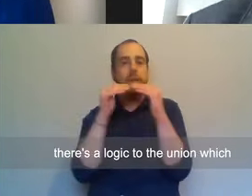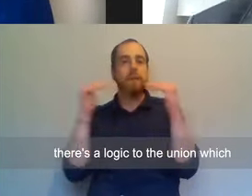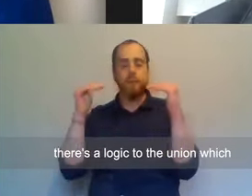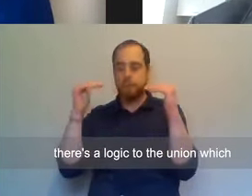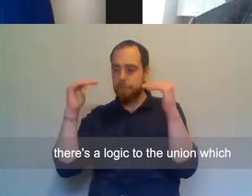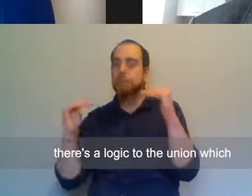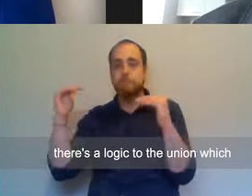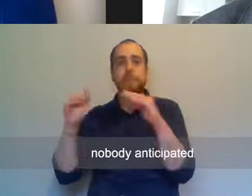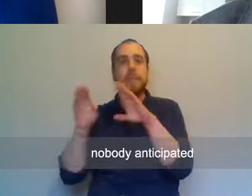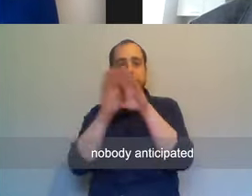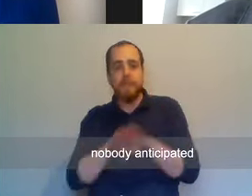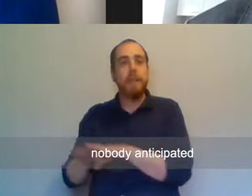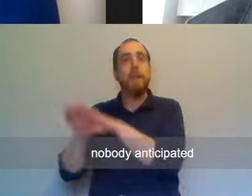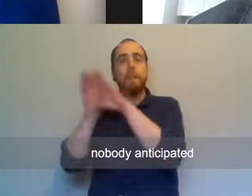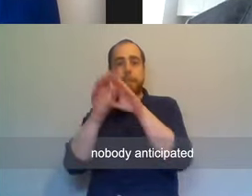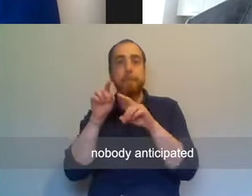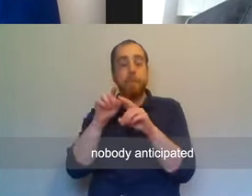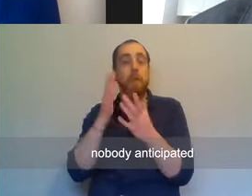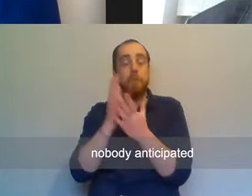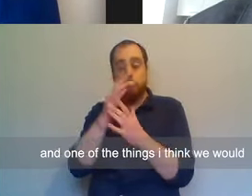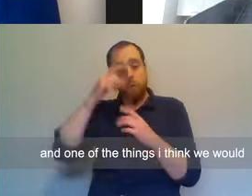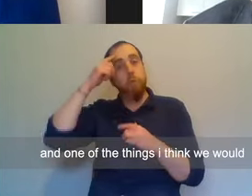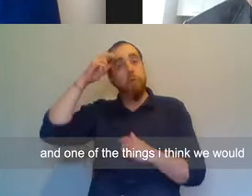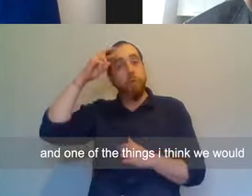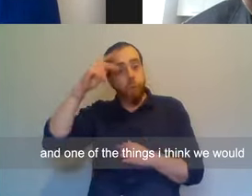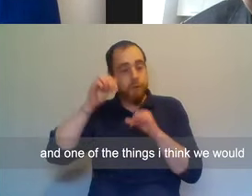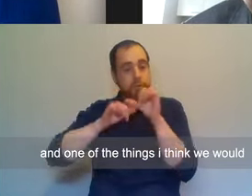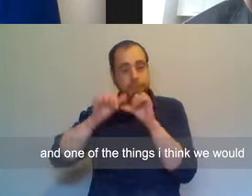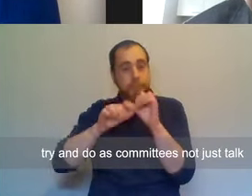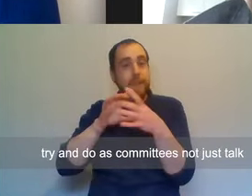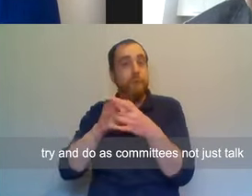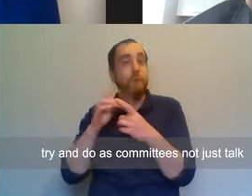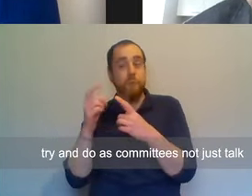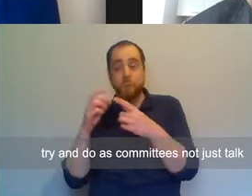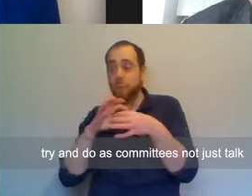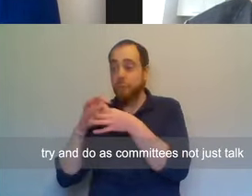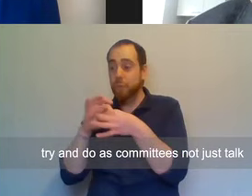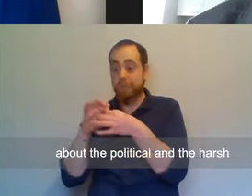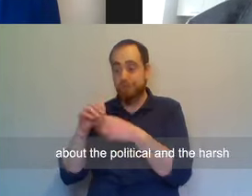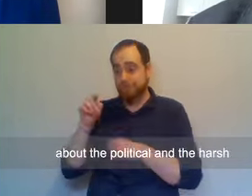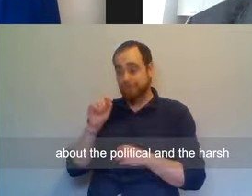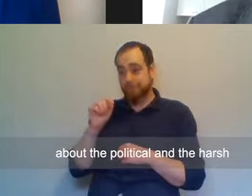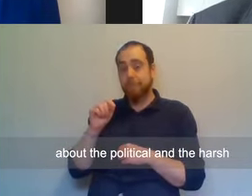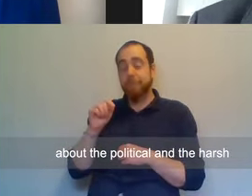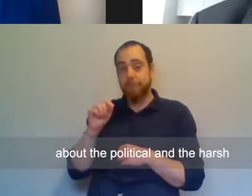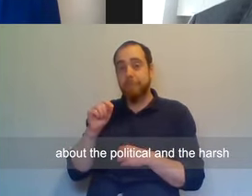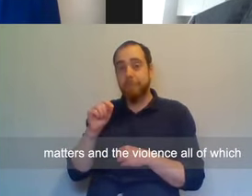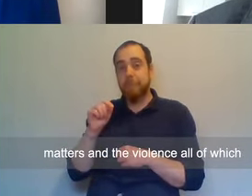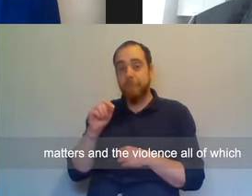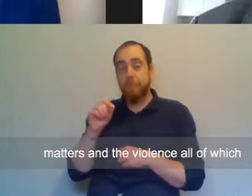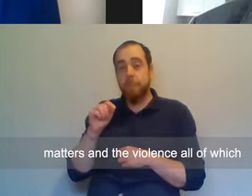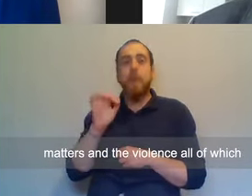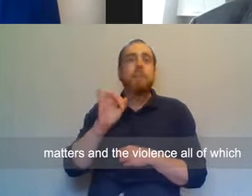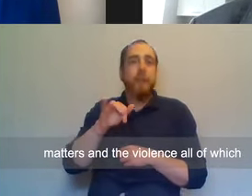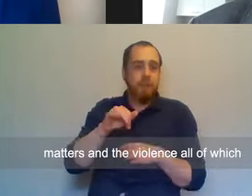There's a logic to the Union which nobody anticipated. And one of the things I think we would try and do as this committee is not just talk about the political and the harsh